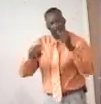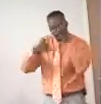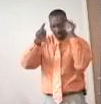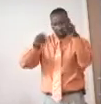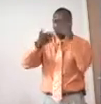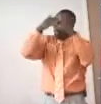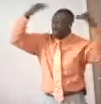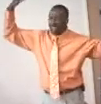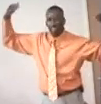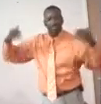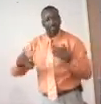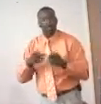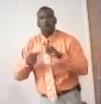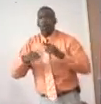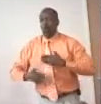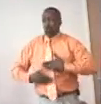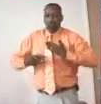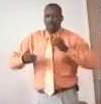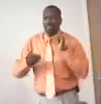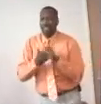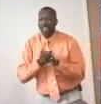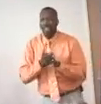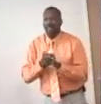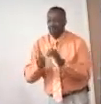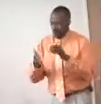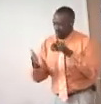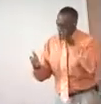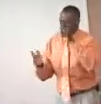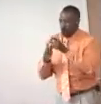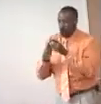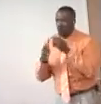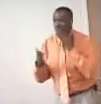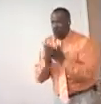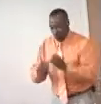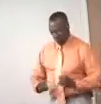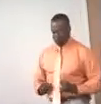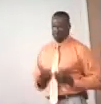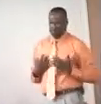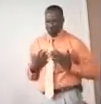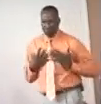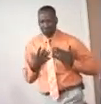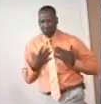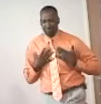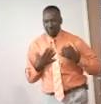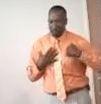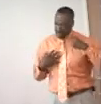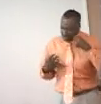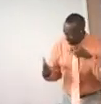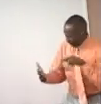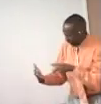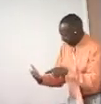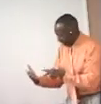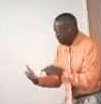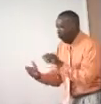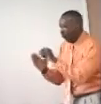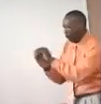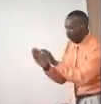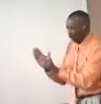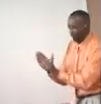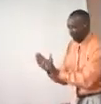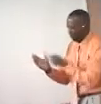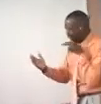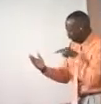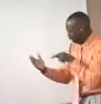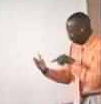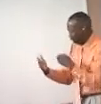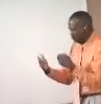That's all. But, but the joy of it is that the word has gotten so good to me that I got to check it out in the old Testament